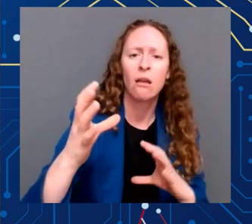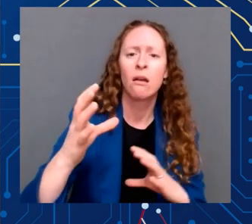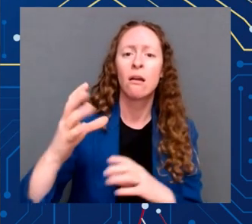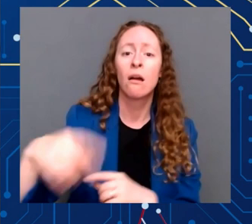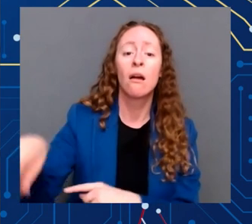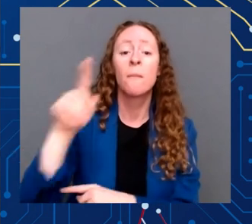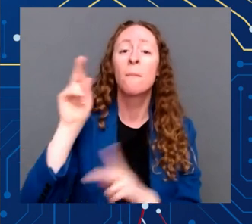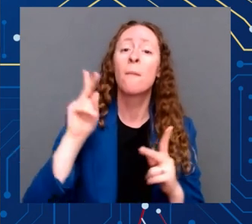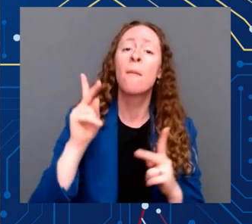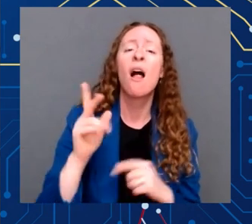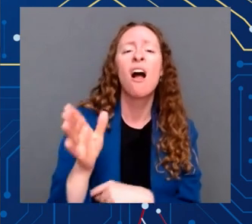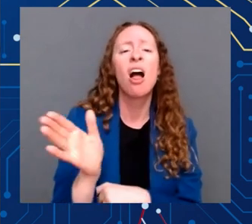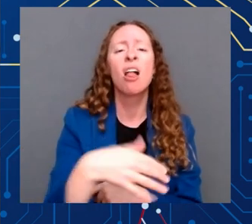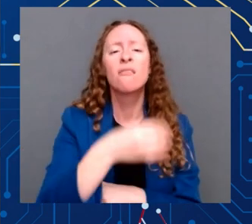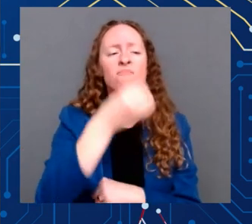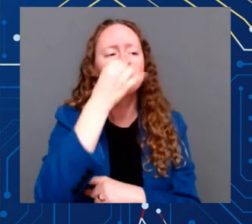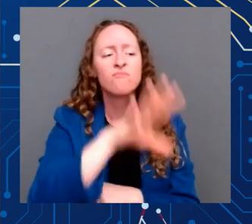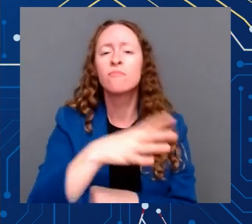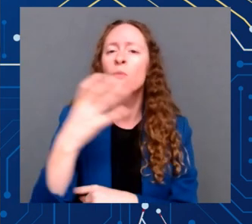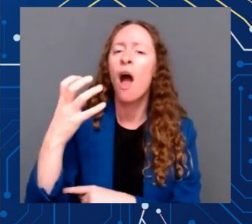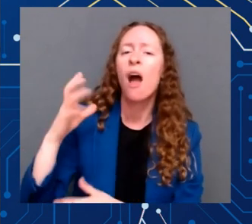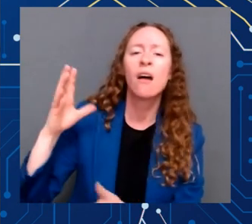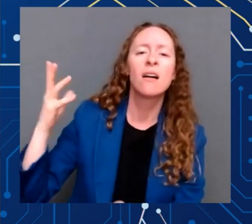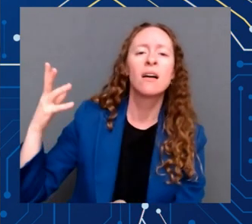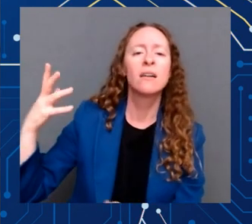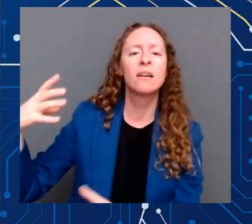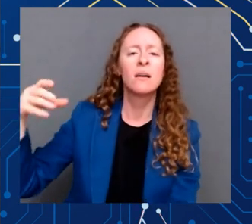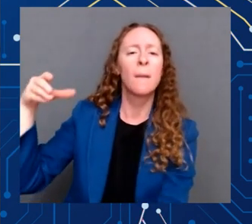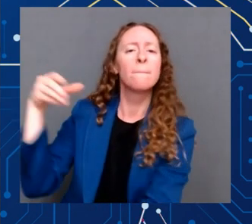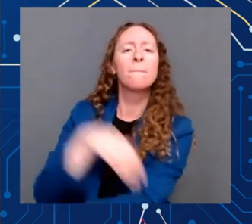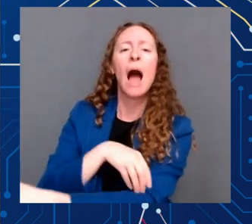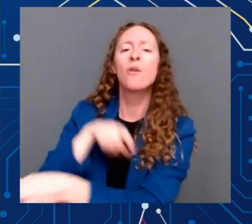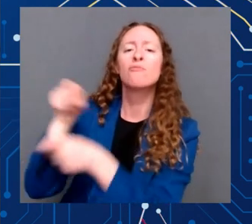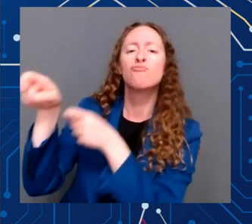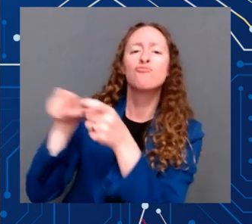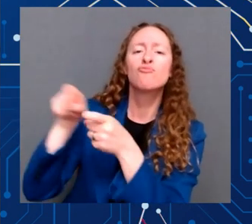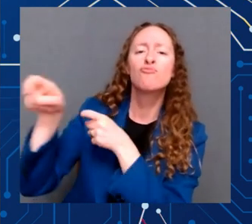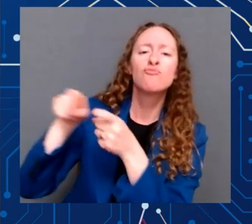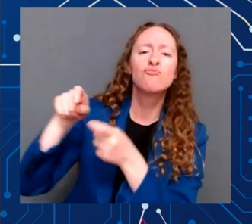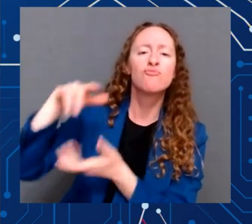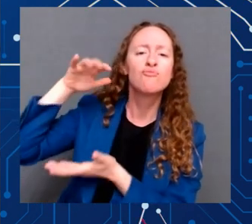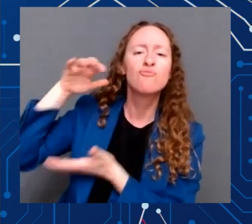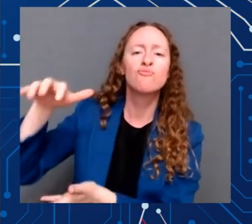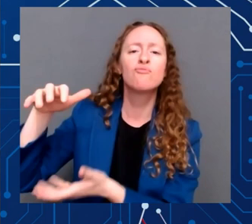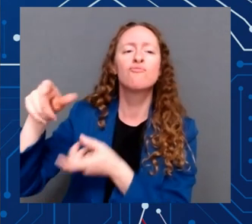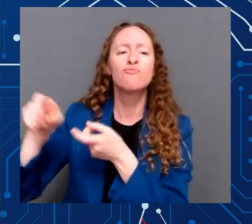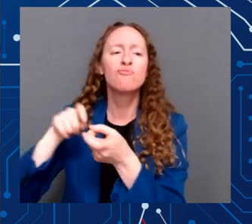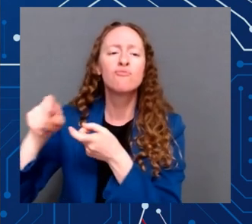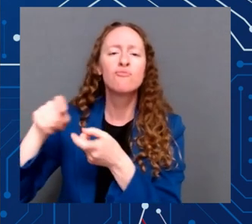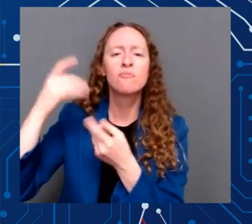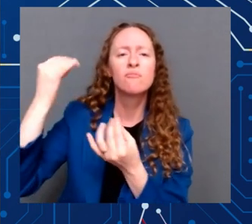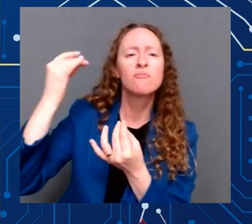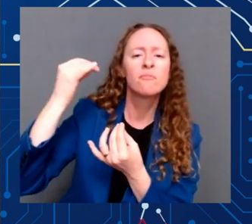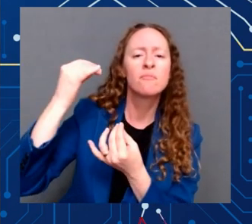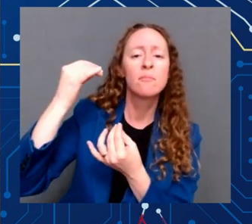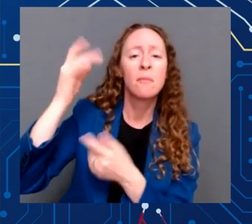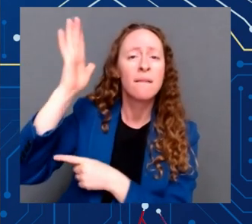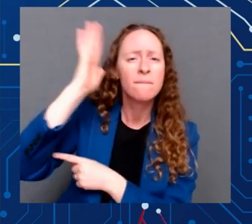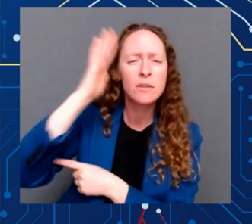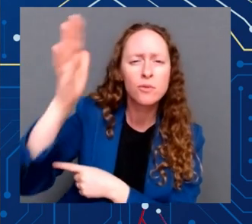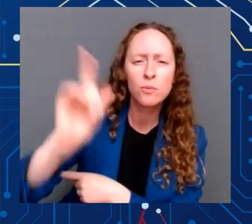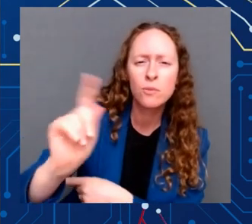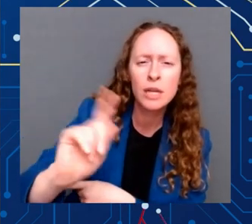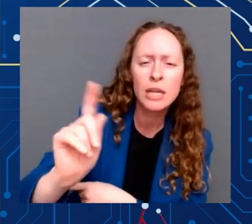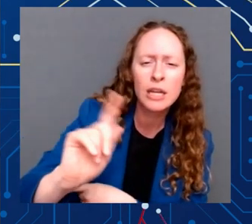than securing the future. Those who seek division instead of strength and unity, who tear down